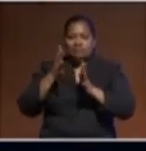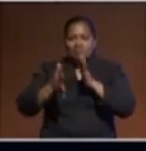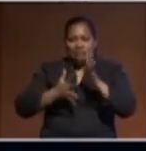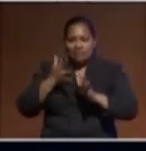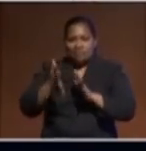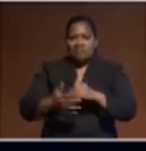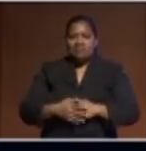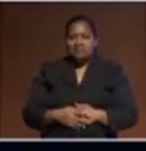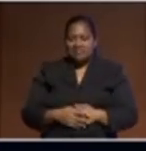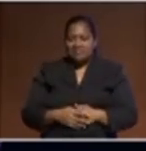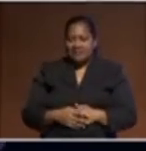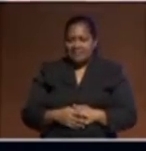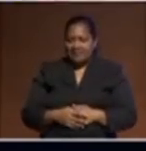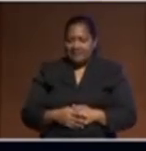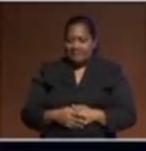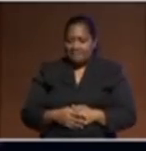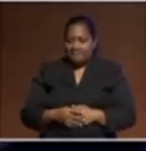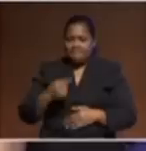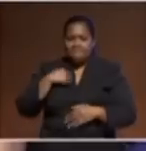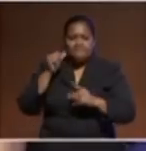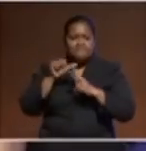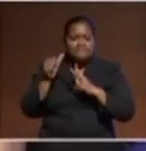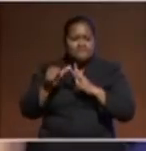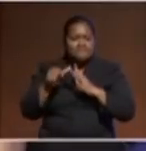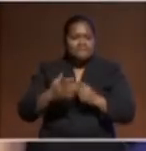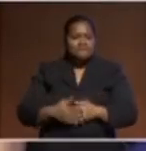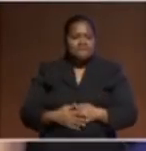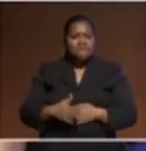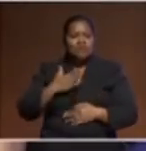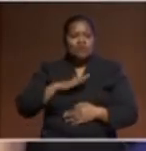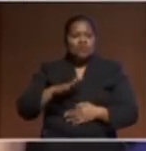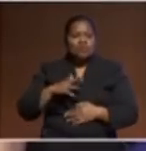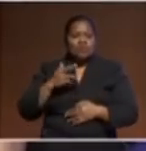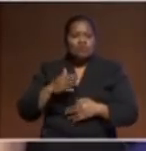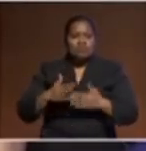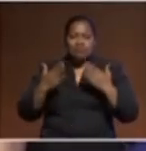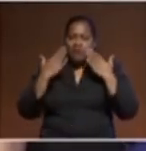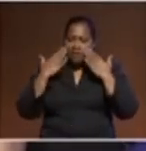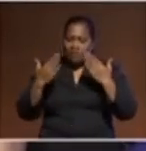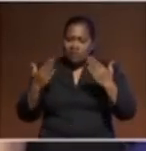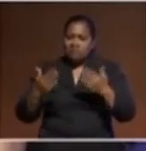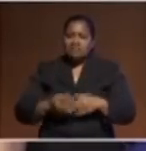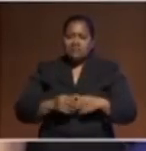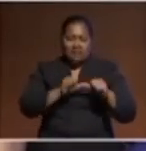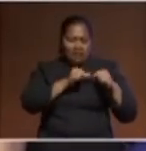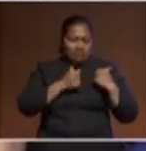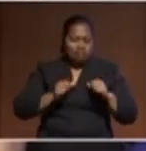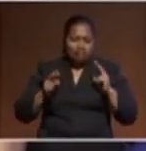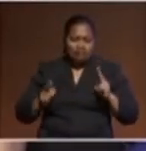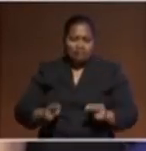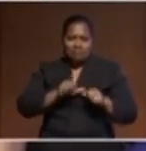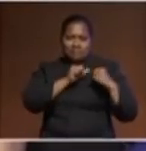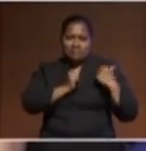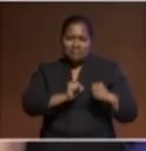also want to just recognize and acknowledge the human heart aspect of that